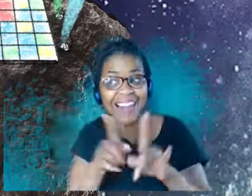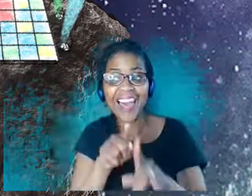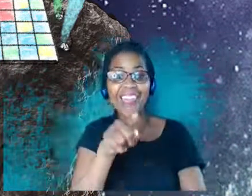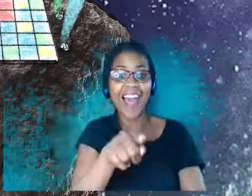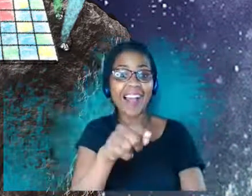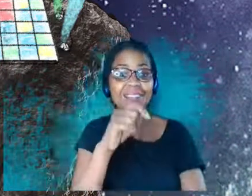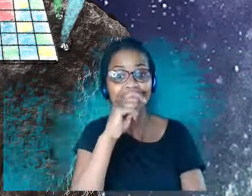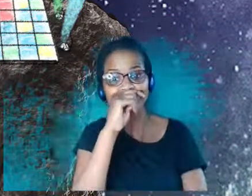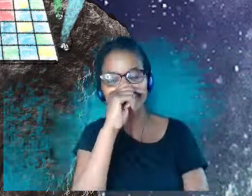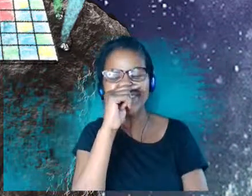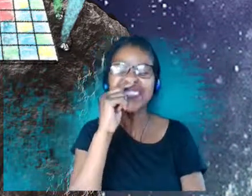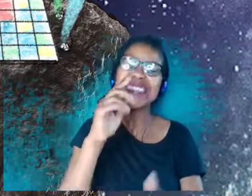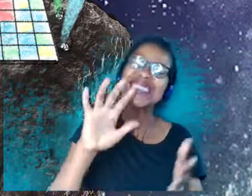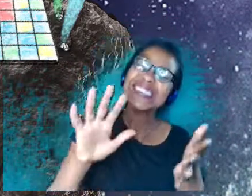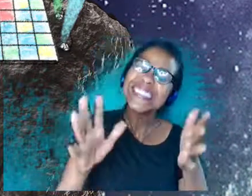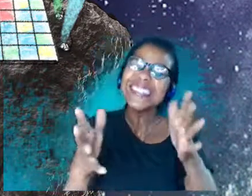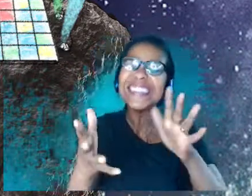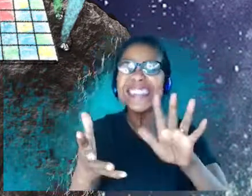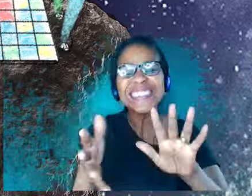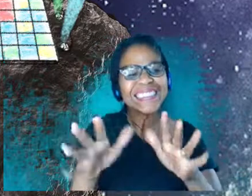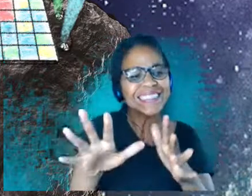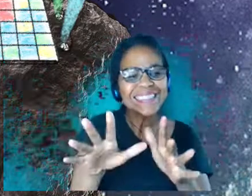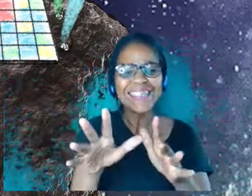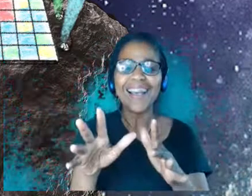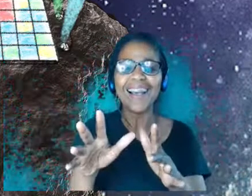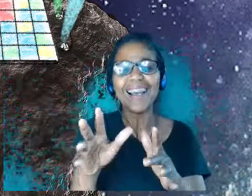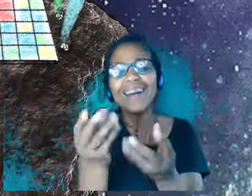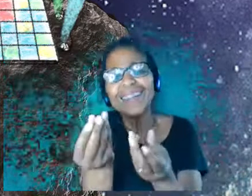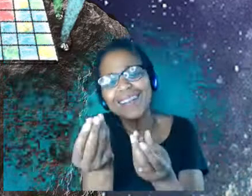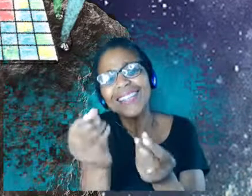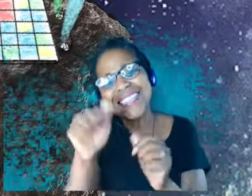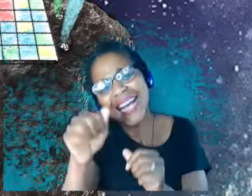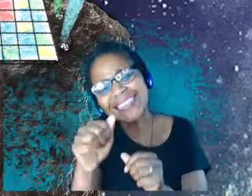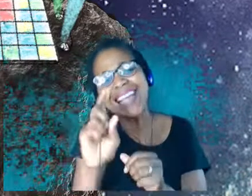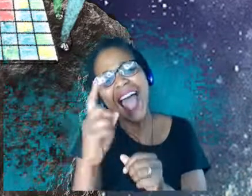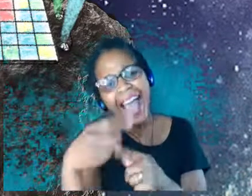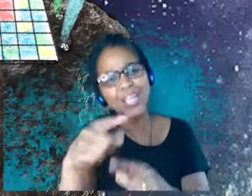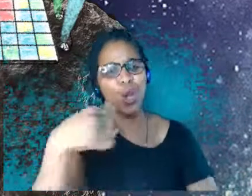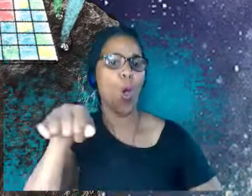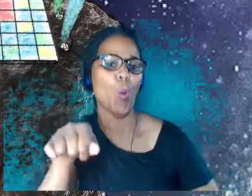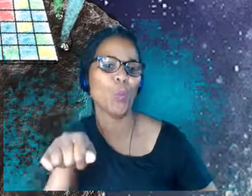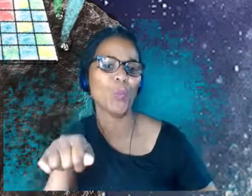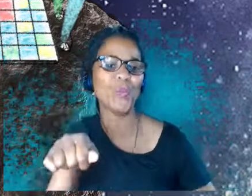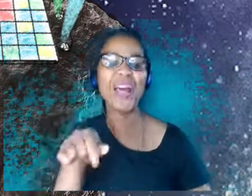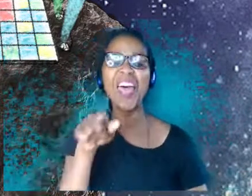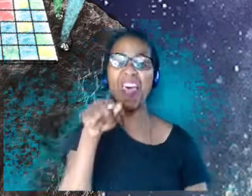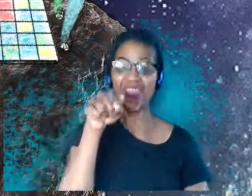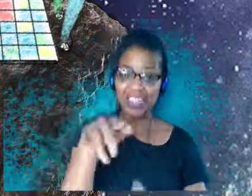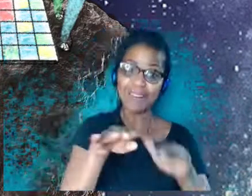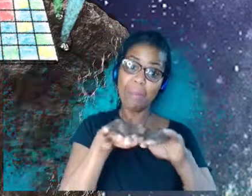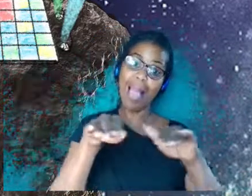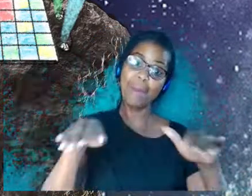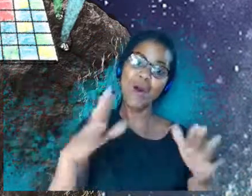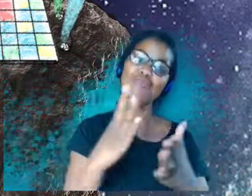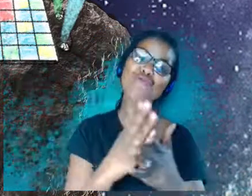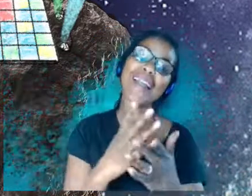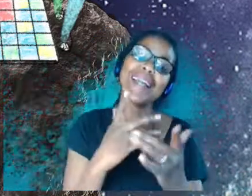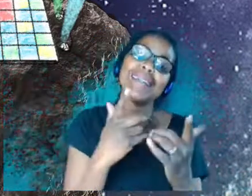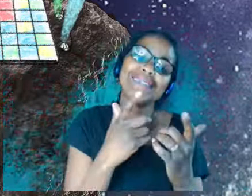a platform like this is just like lovely and kind-hearted, but it's almost like disarming